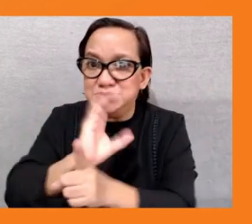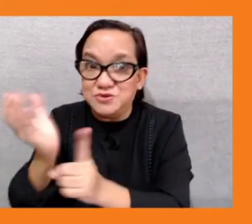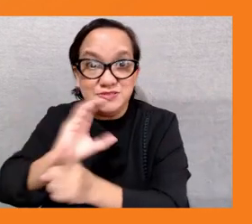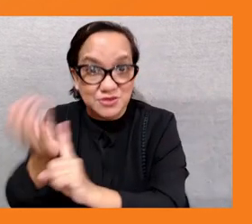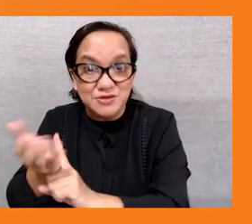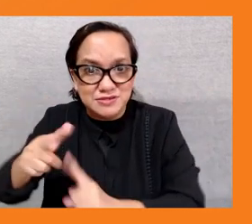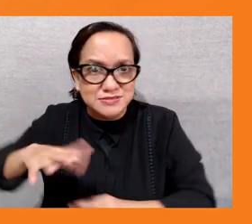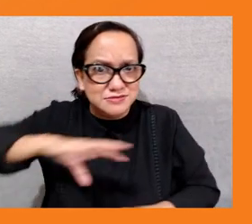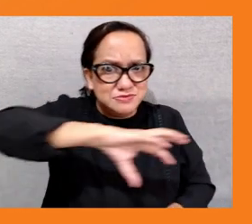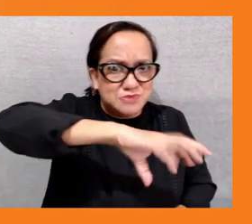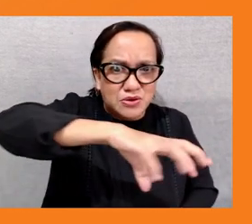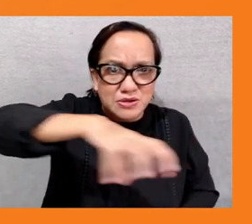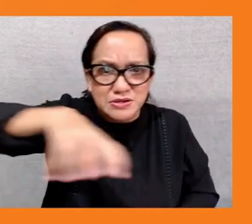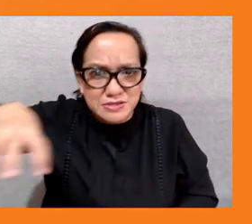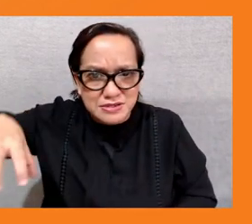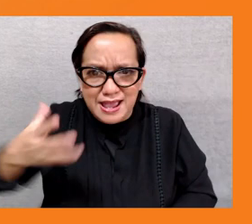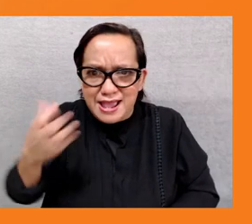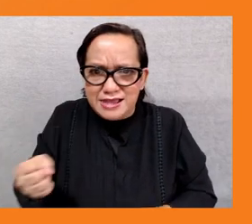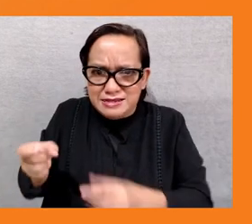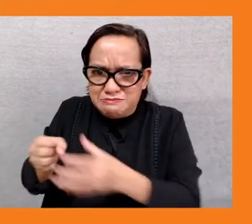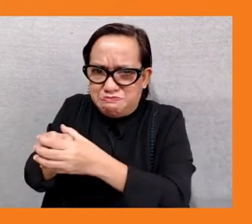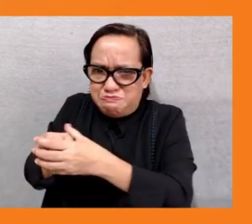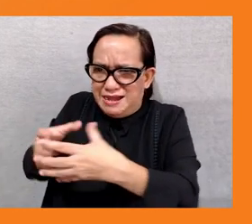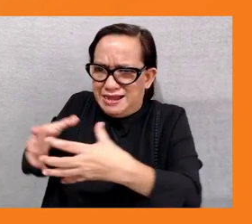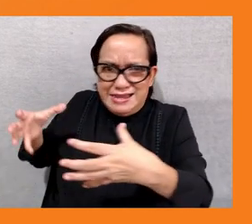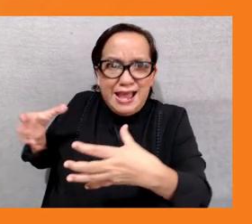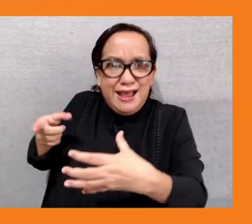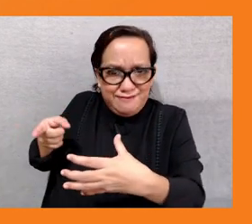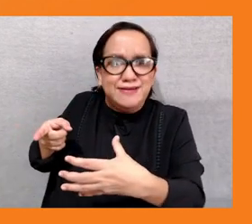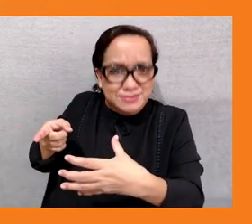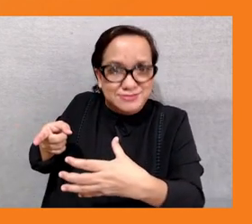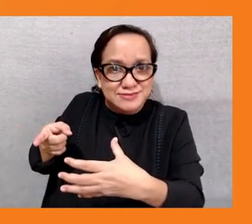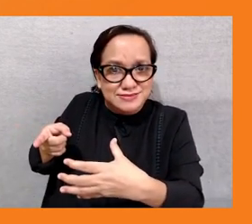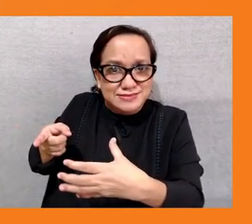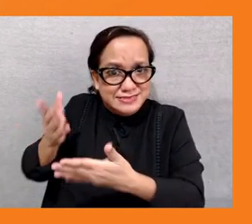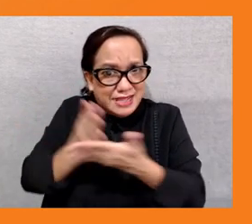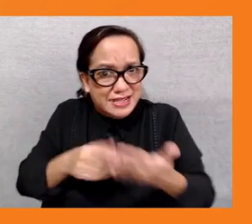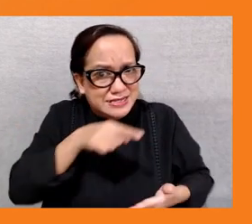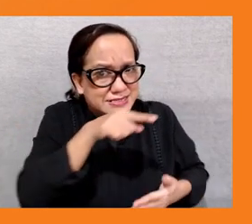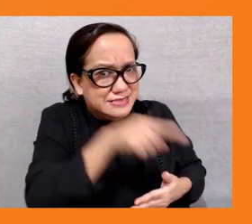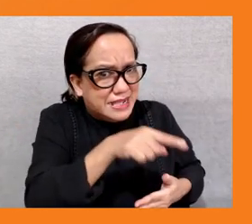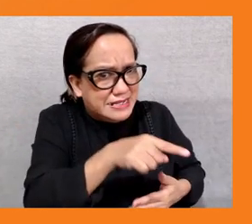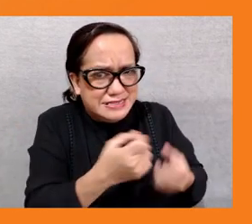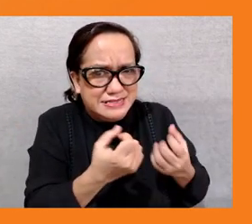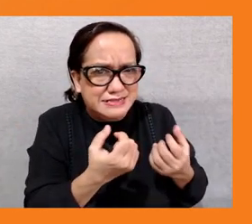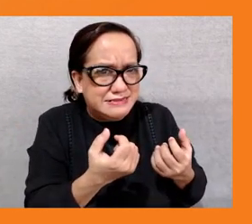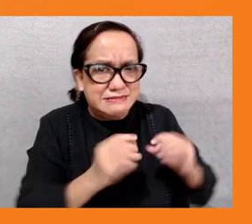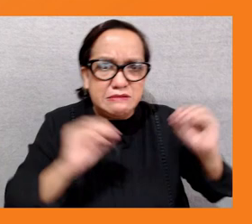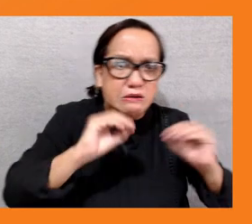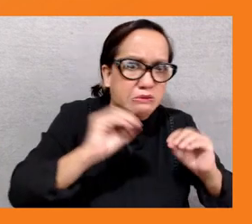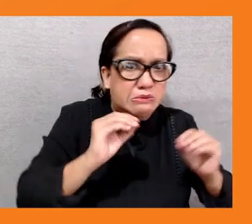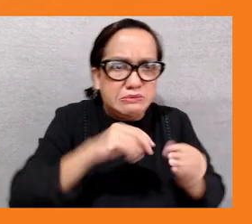large informal workforce and a big youth population and issues around social protection